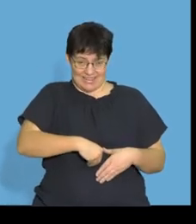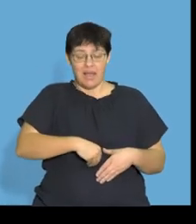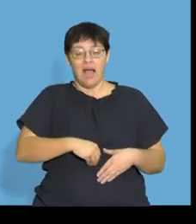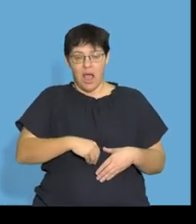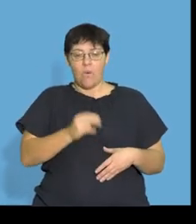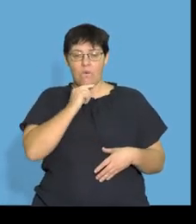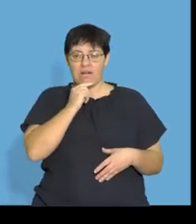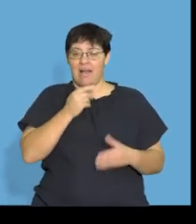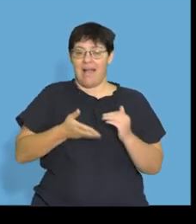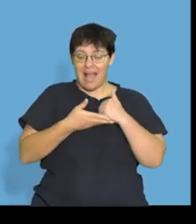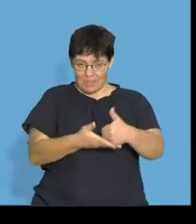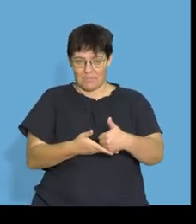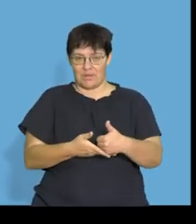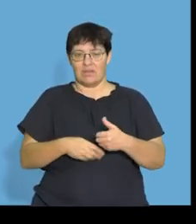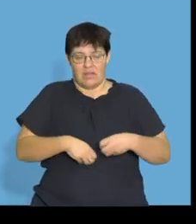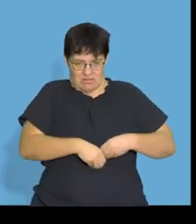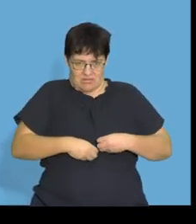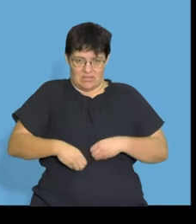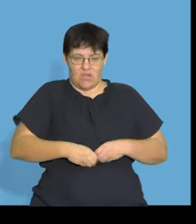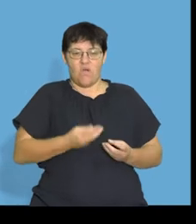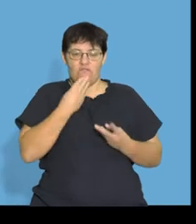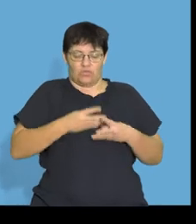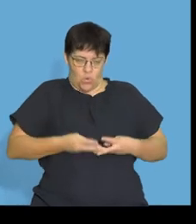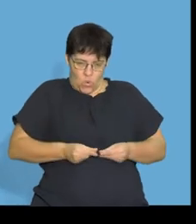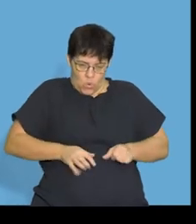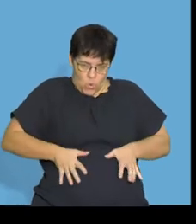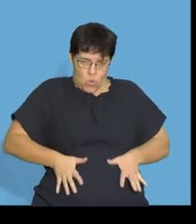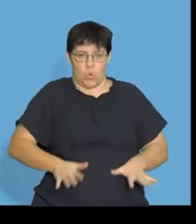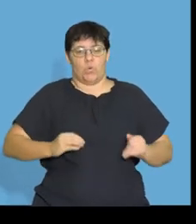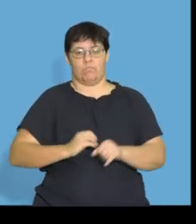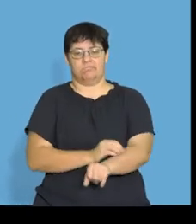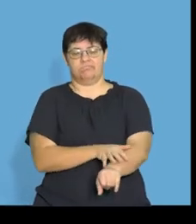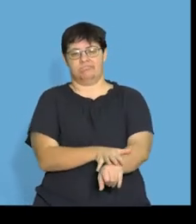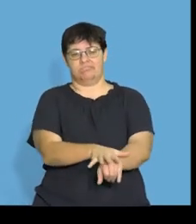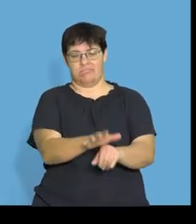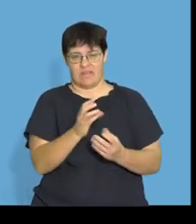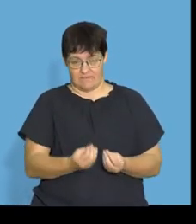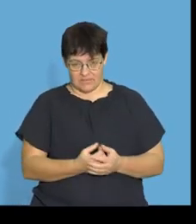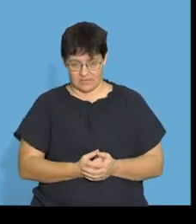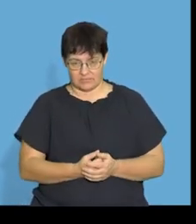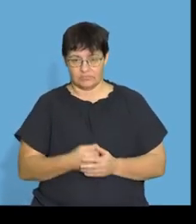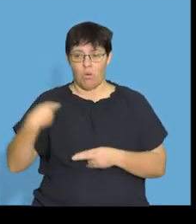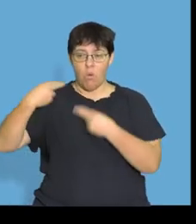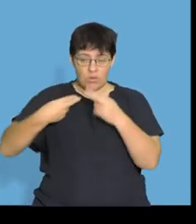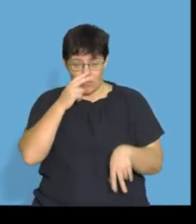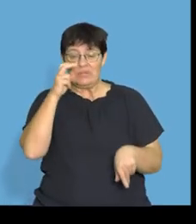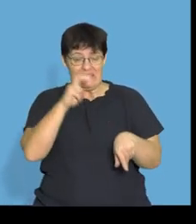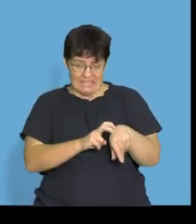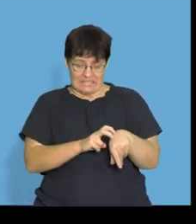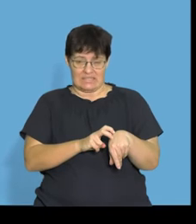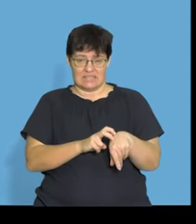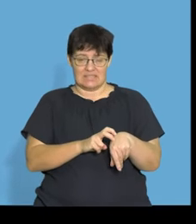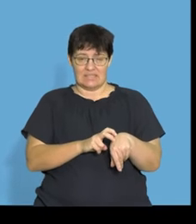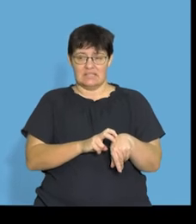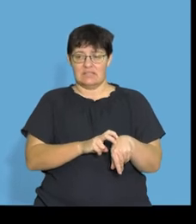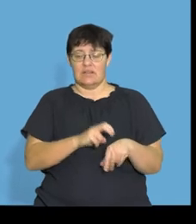system, funny enough, that's going to actually help you to digest fats, right? And we're a hormone. We